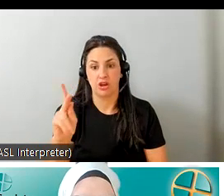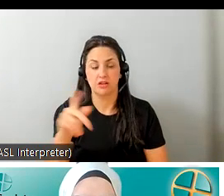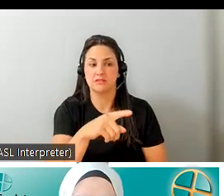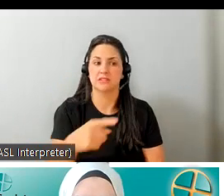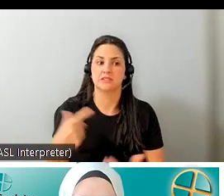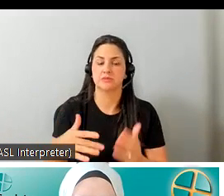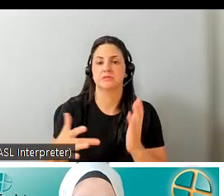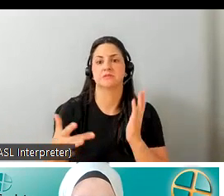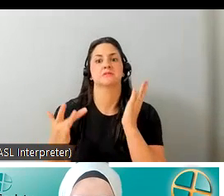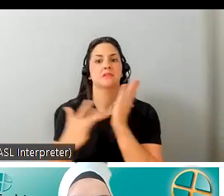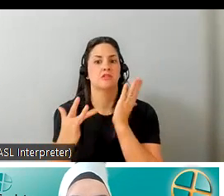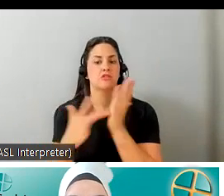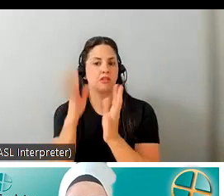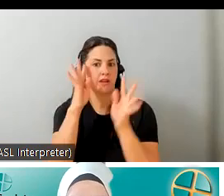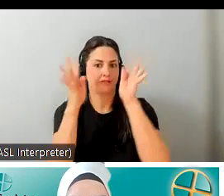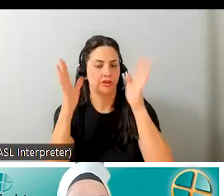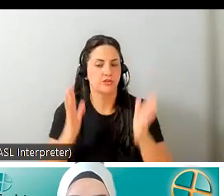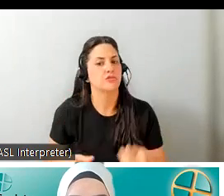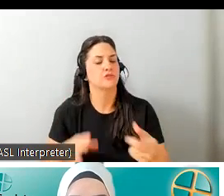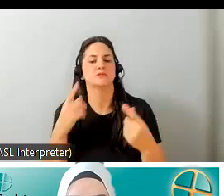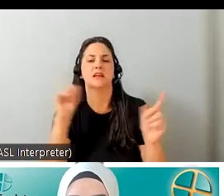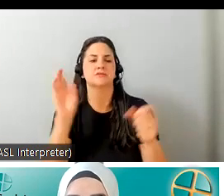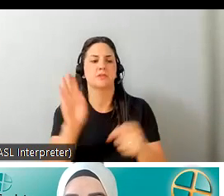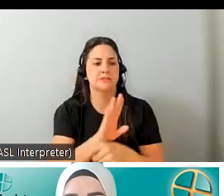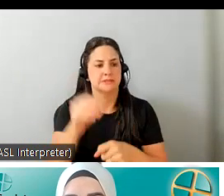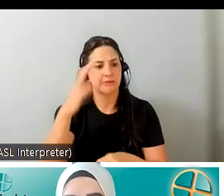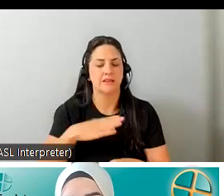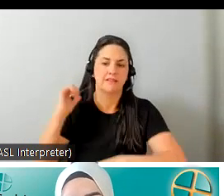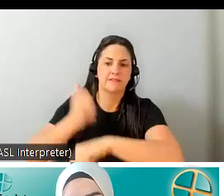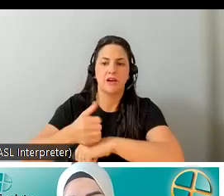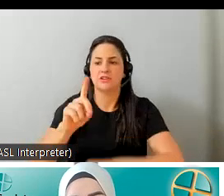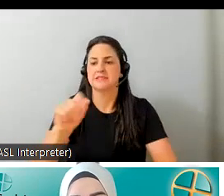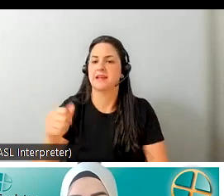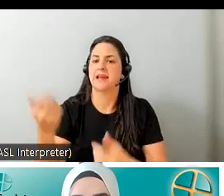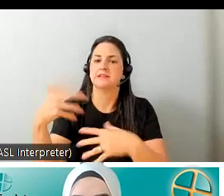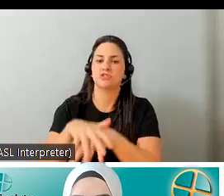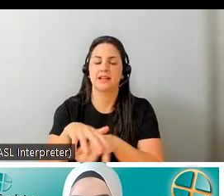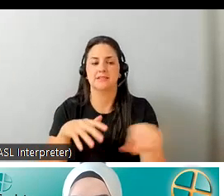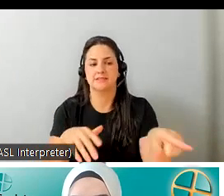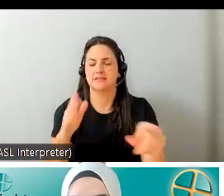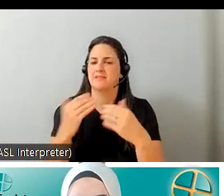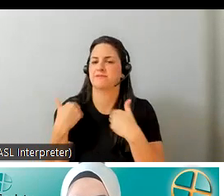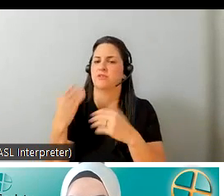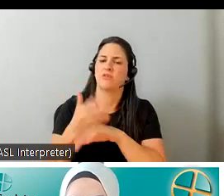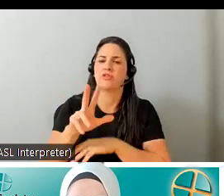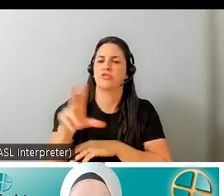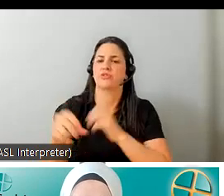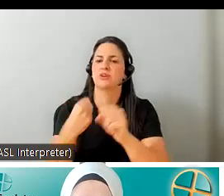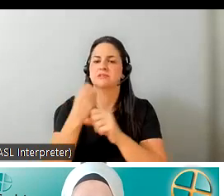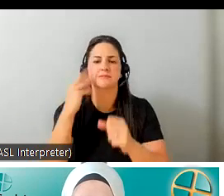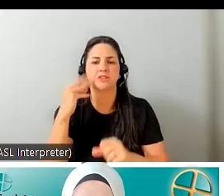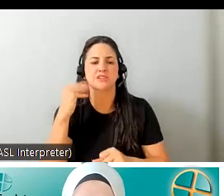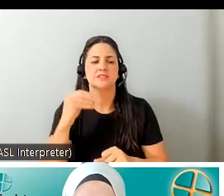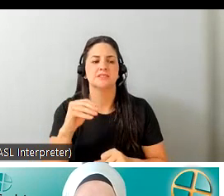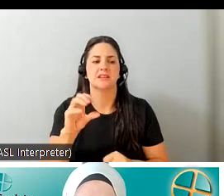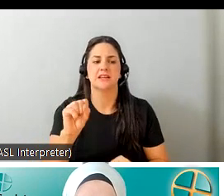um successful businessman and founder of da integrated scott brings in over 30 years of experience in the semiconductor